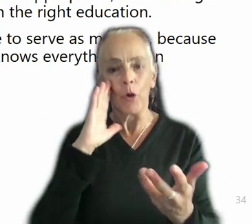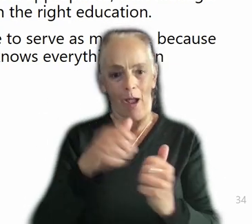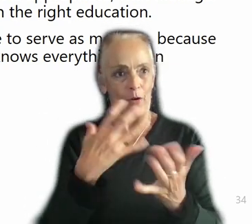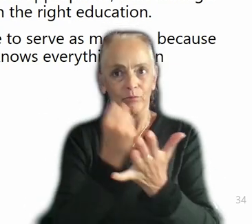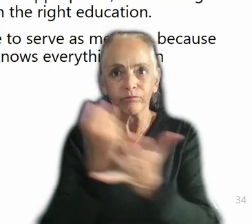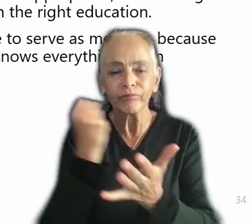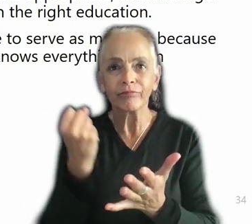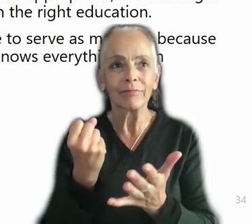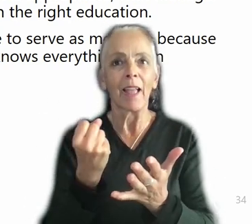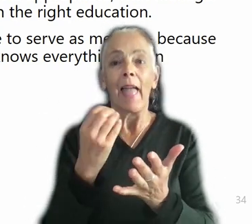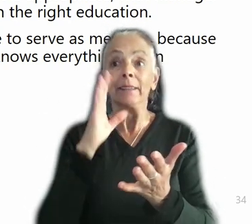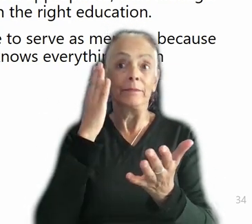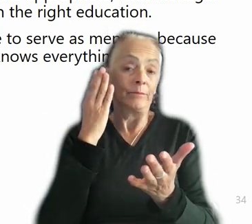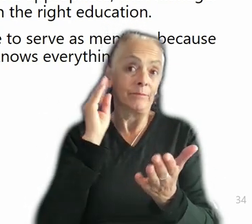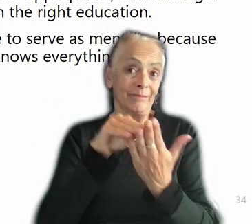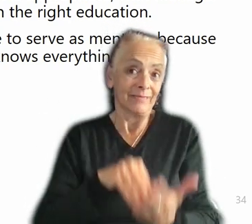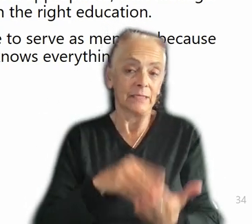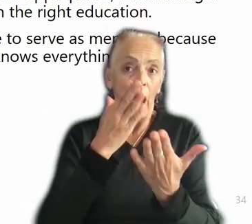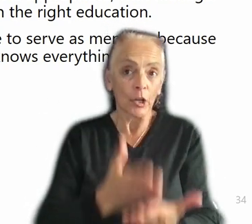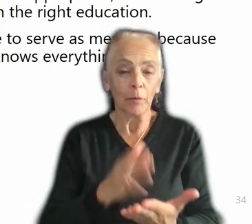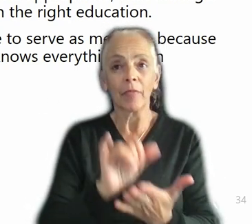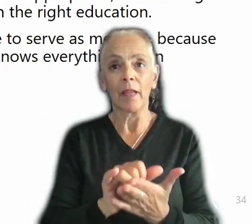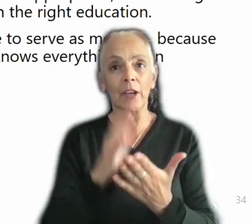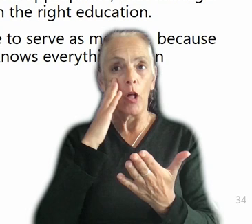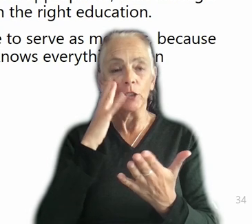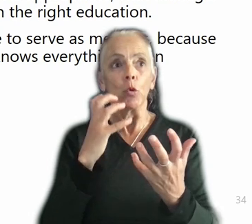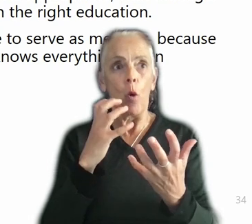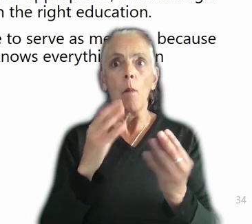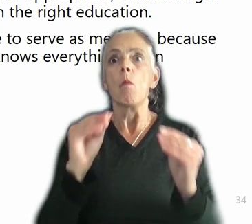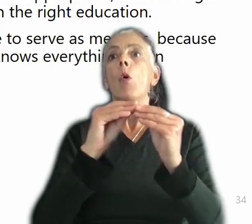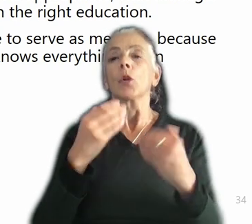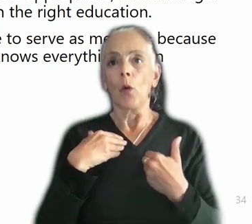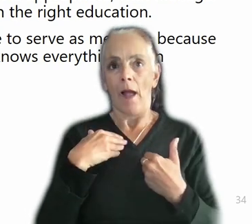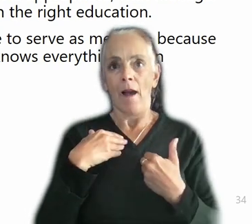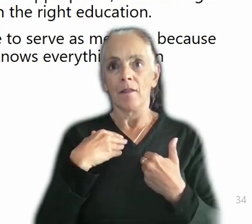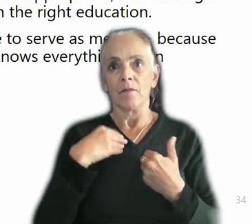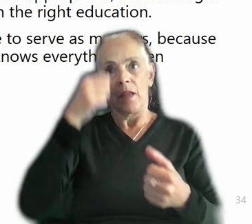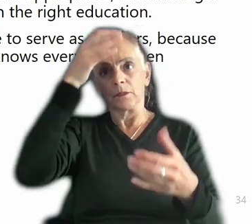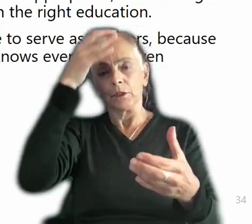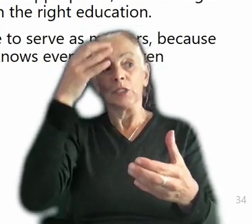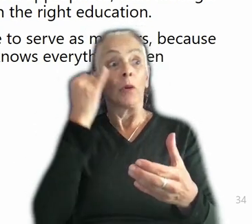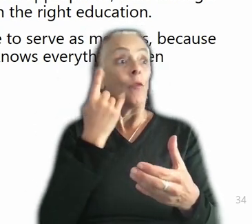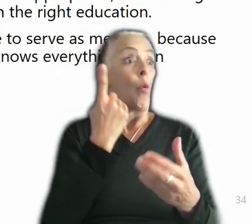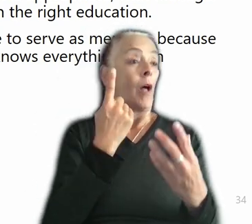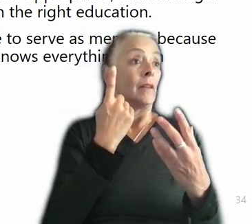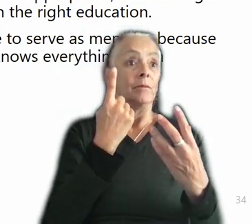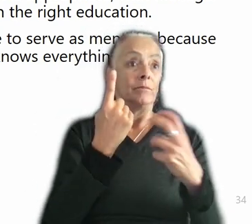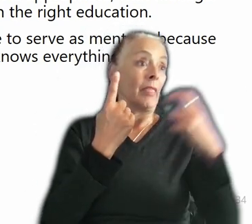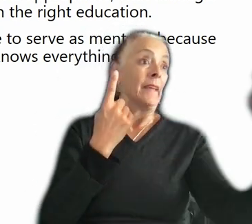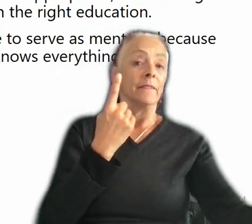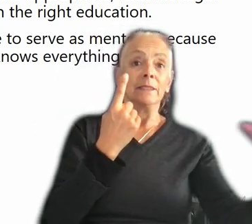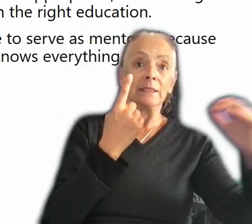document that knowledge. And you want to get more people to be that expertise. So if one person leaves, other people are still there. But the basic idea is that like,